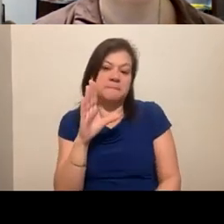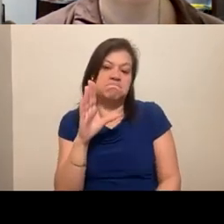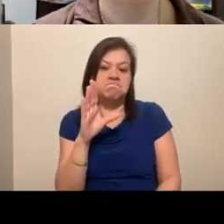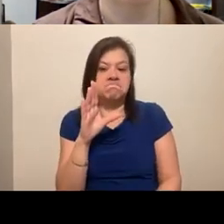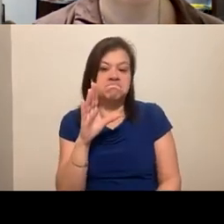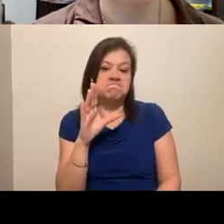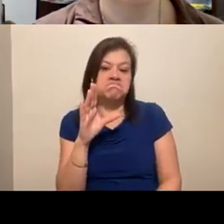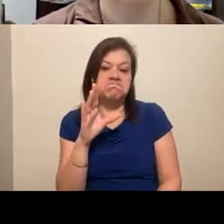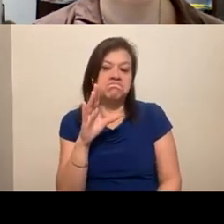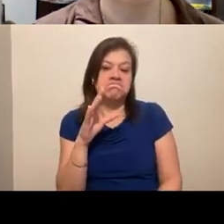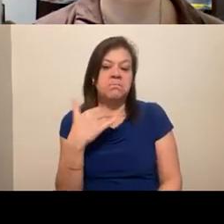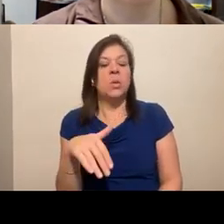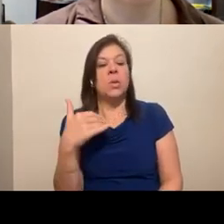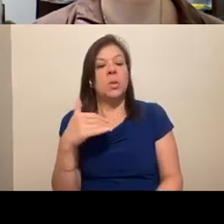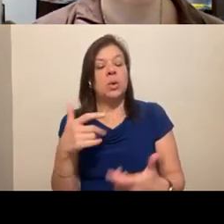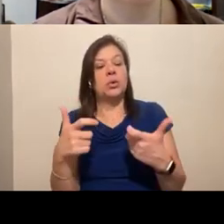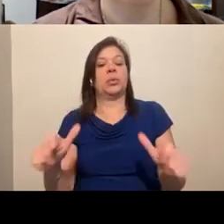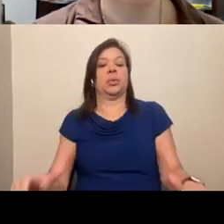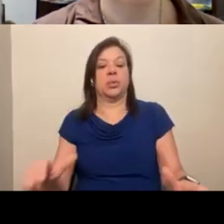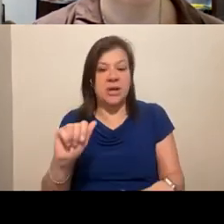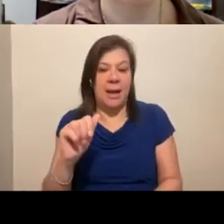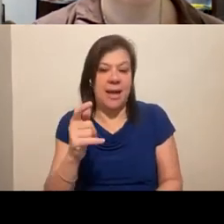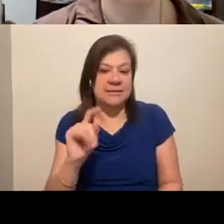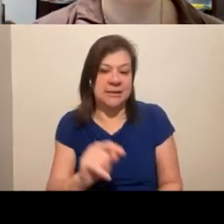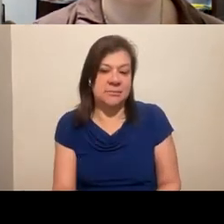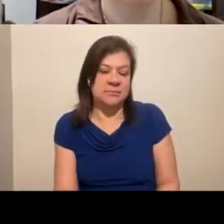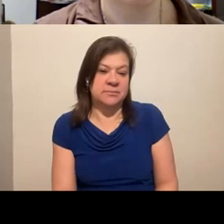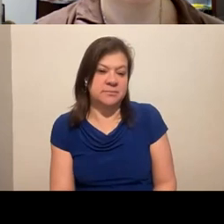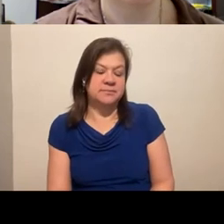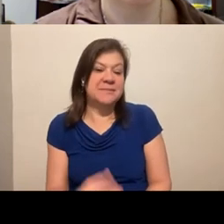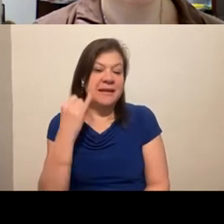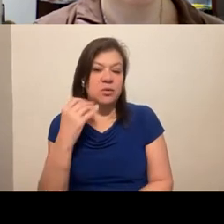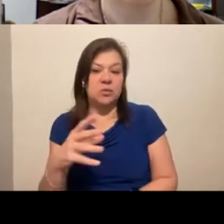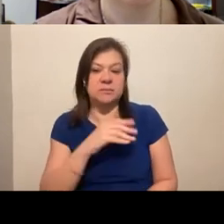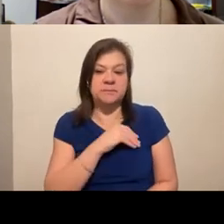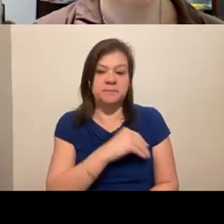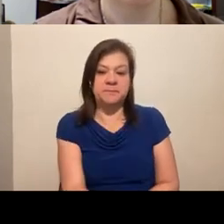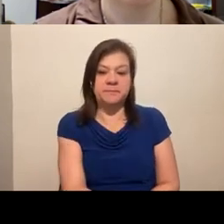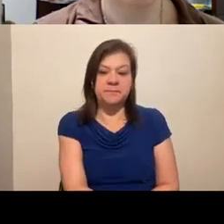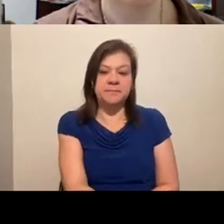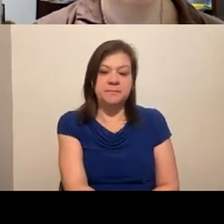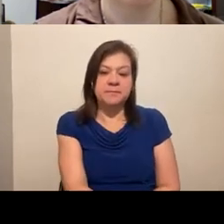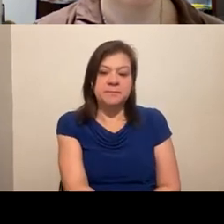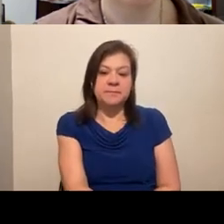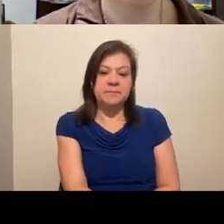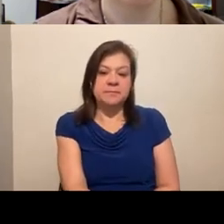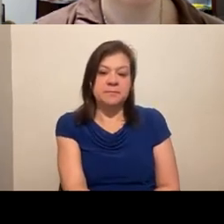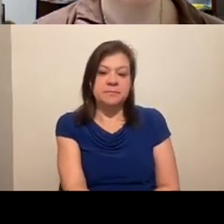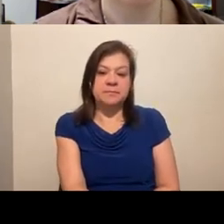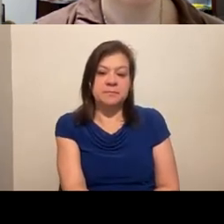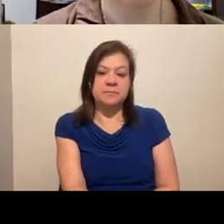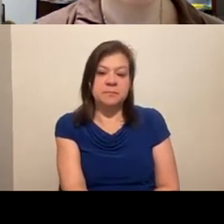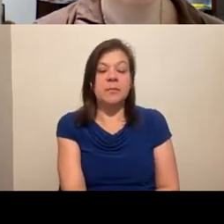be a tremendous asset if, if you embrace it. This is Charles again, and that is such a great